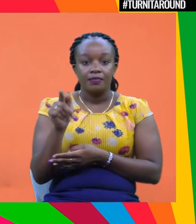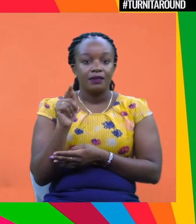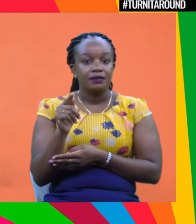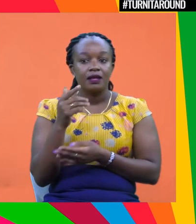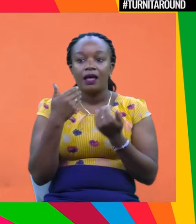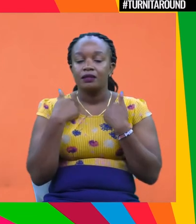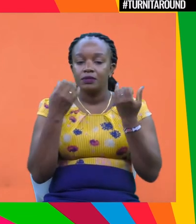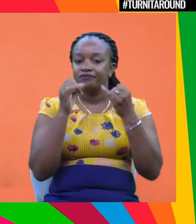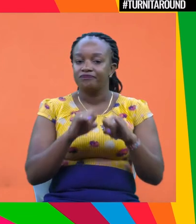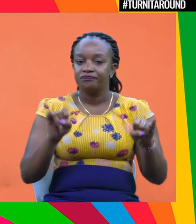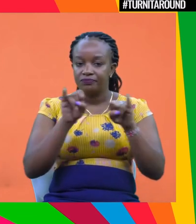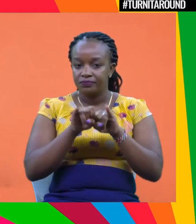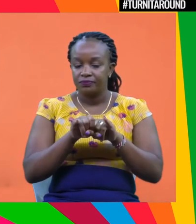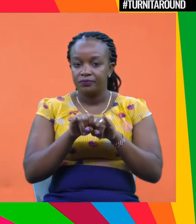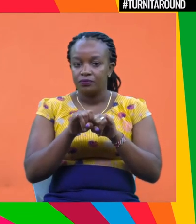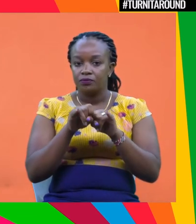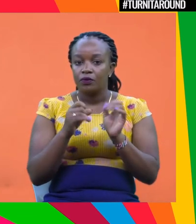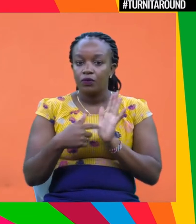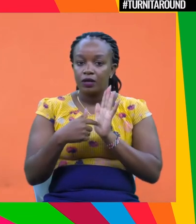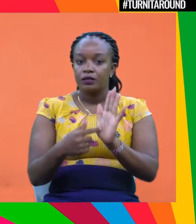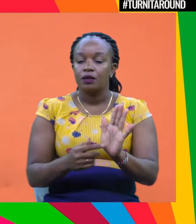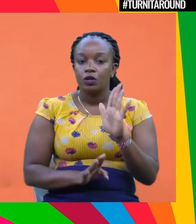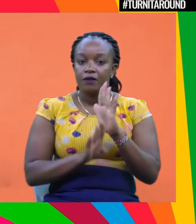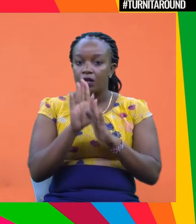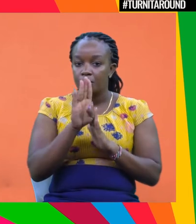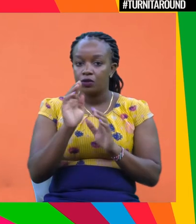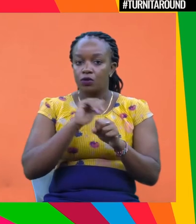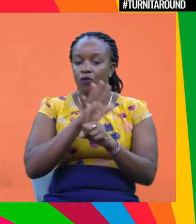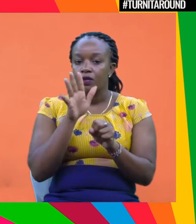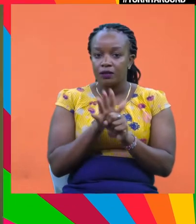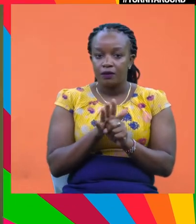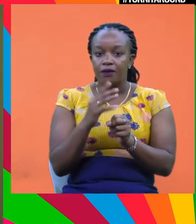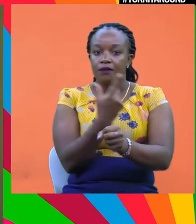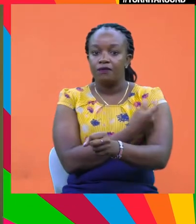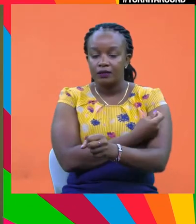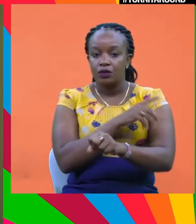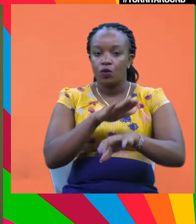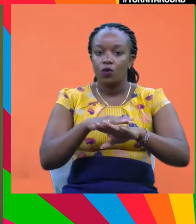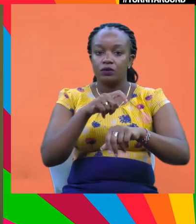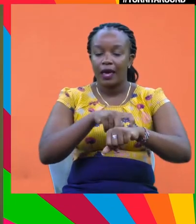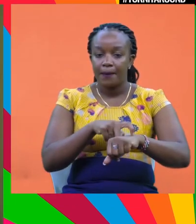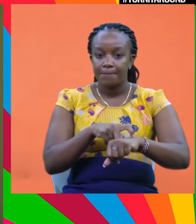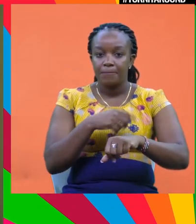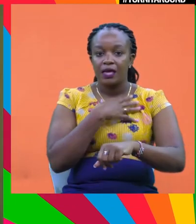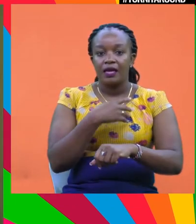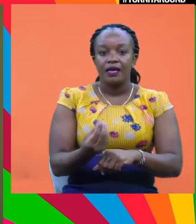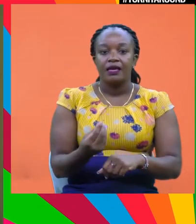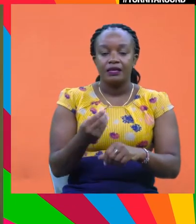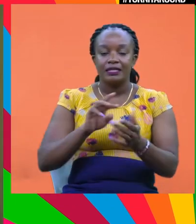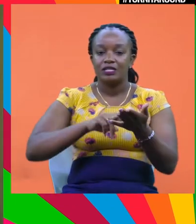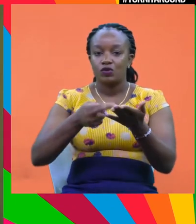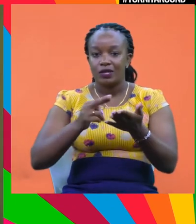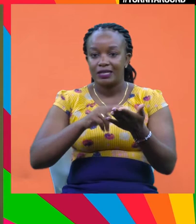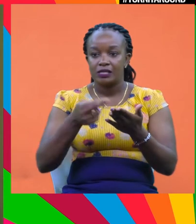is tremendous. We've seen this in things such as developing a COVID-19 vaccine in record time or commercializing electronic